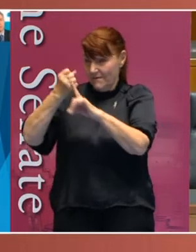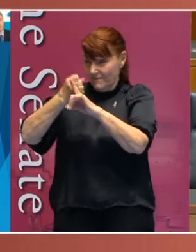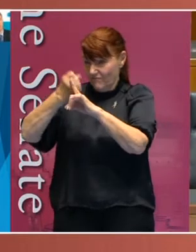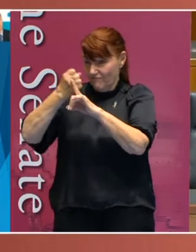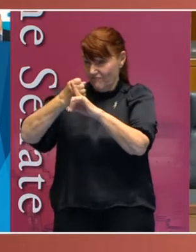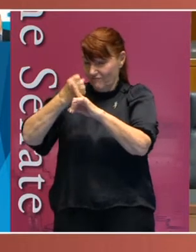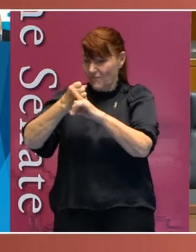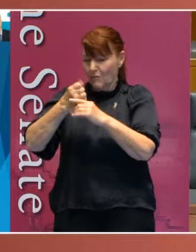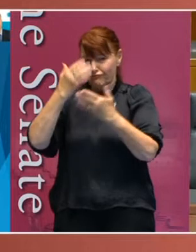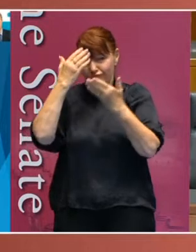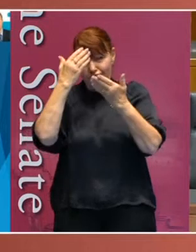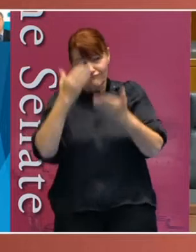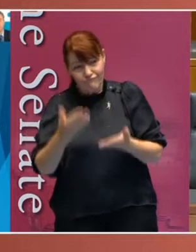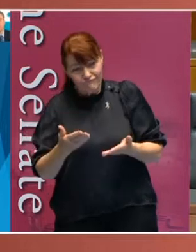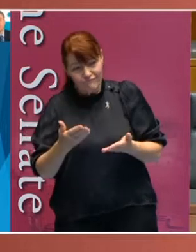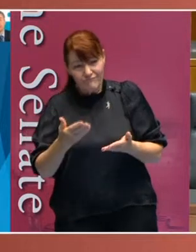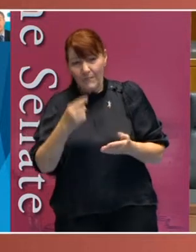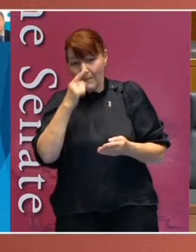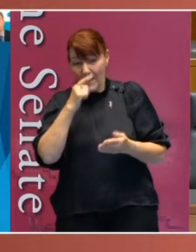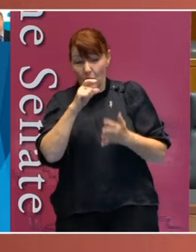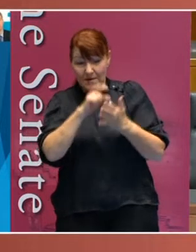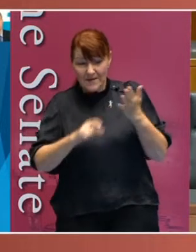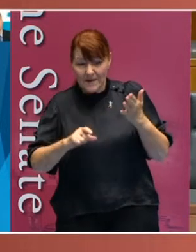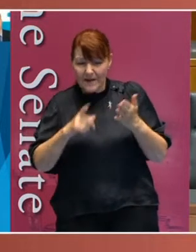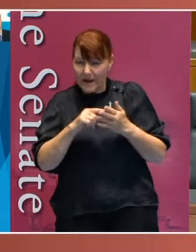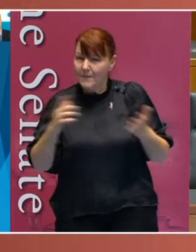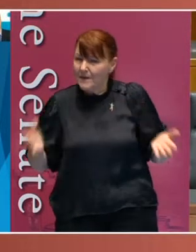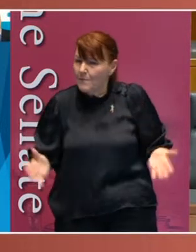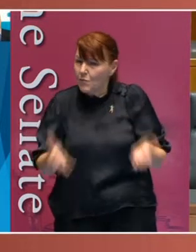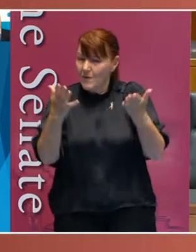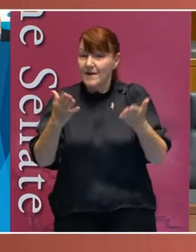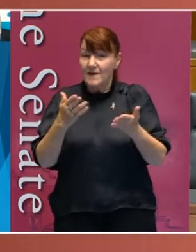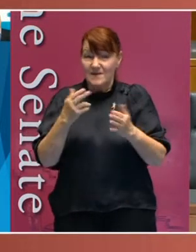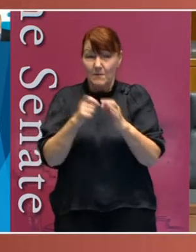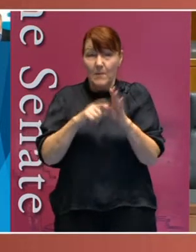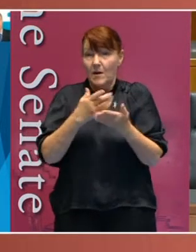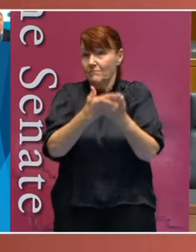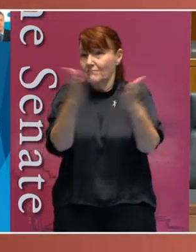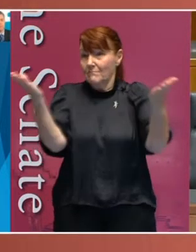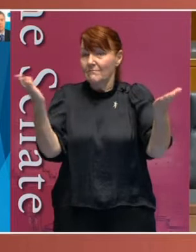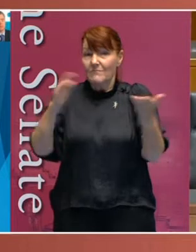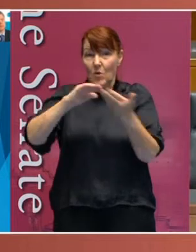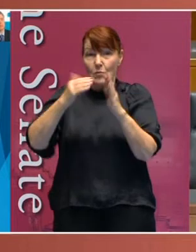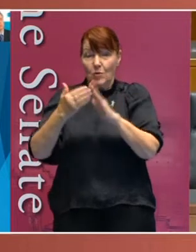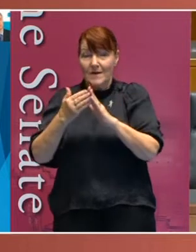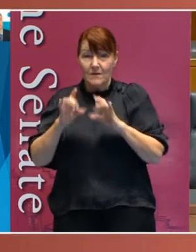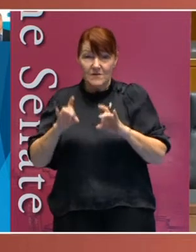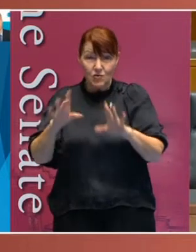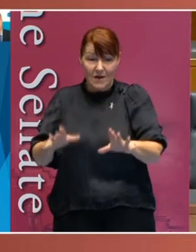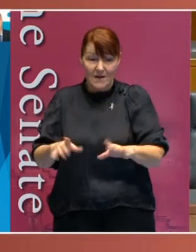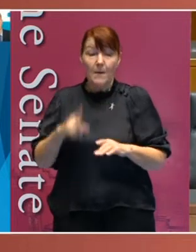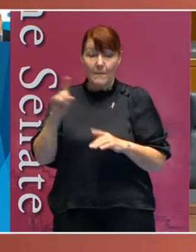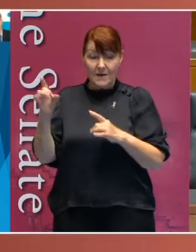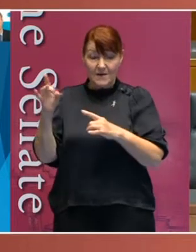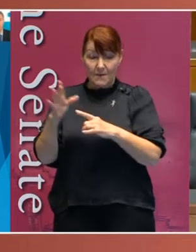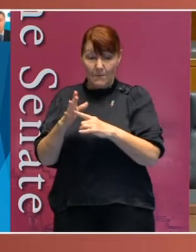in which people with disability can be embraced by the Australian community. However, it is important that